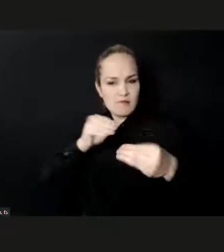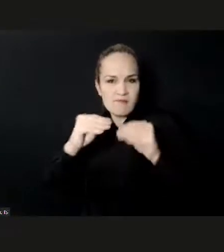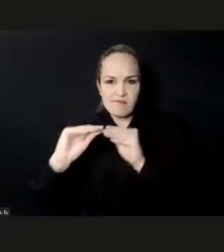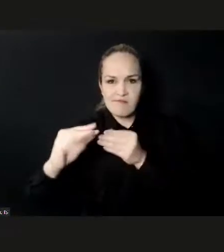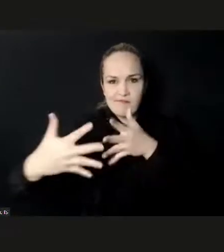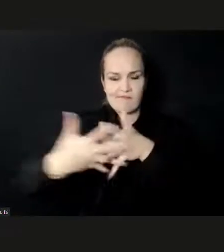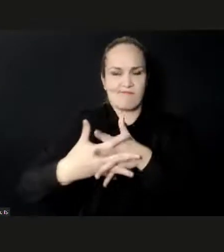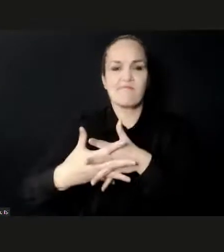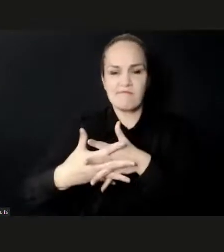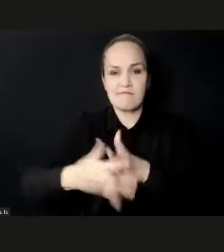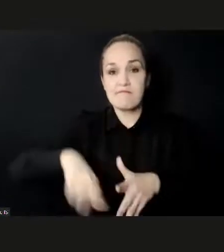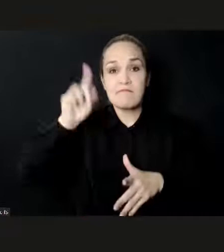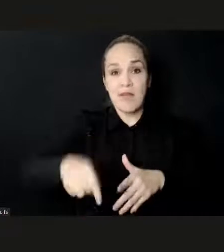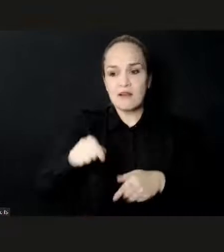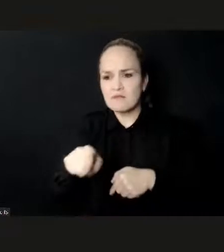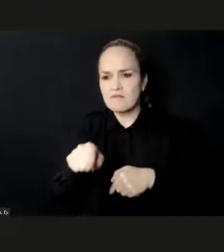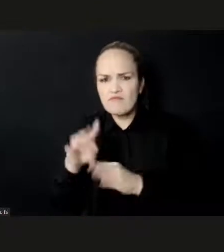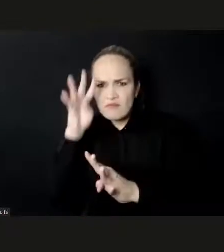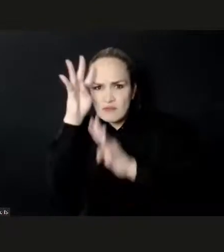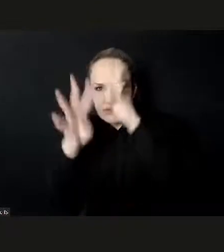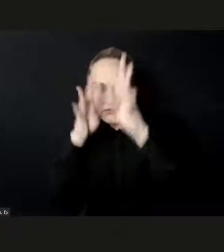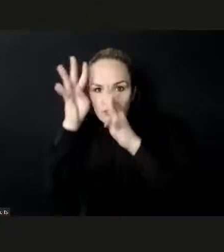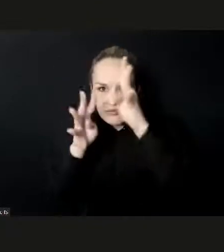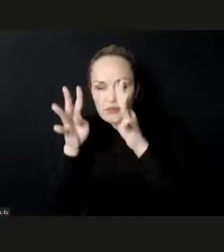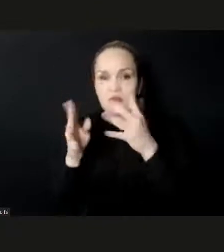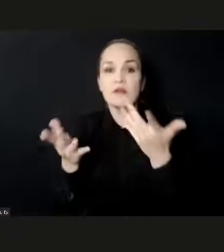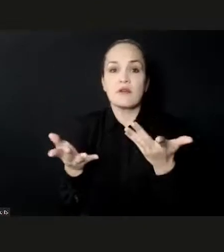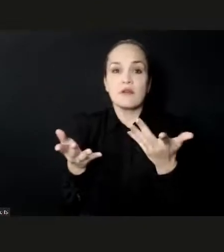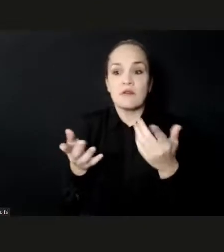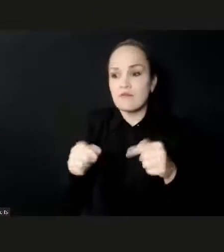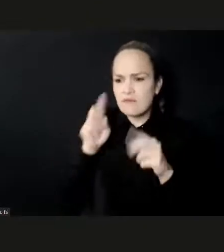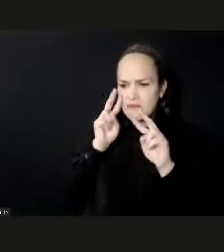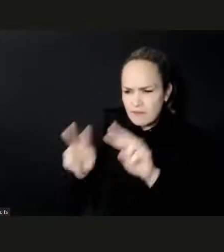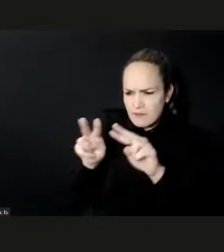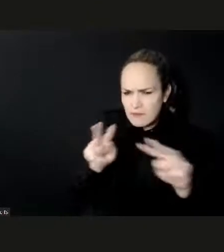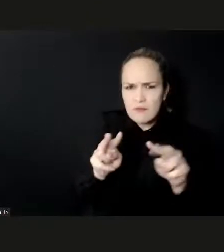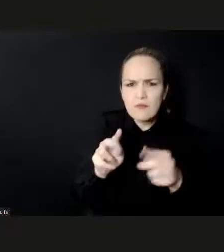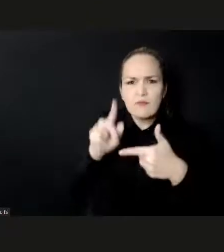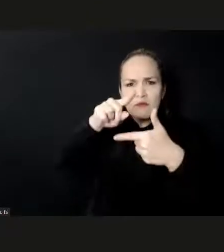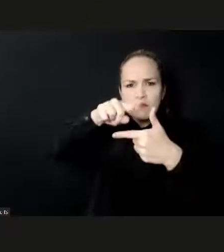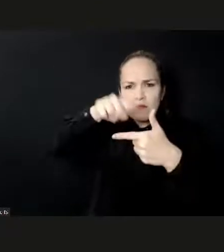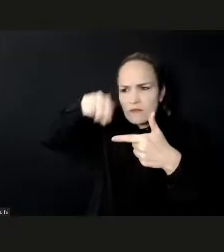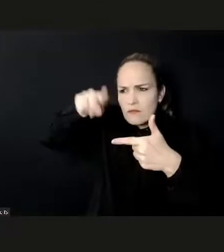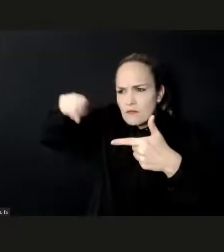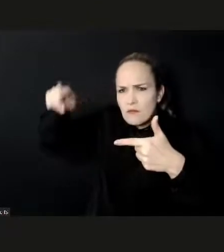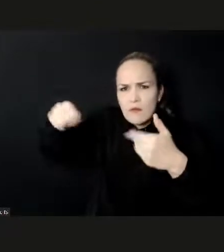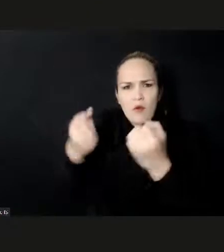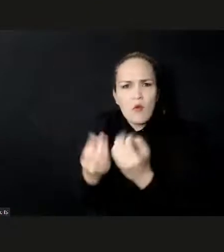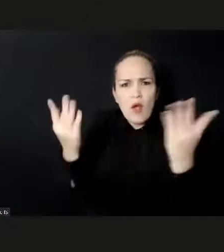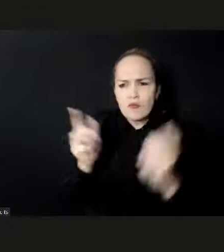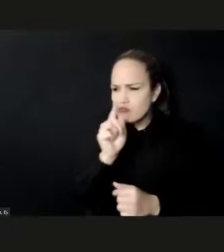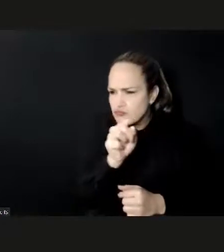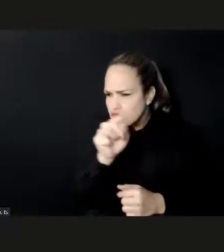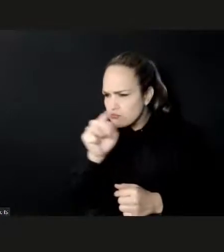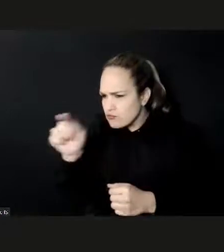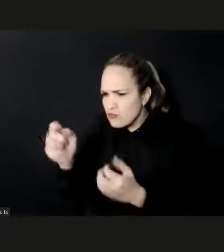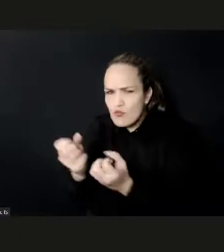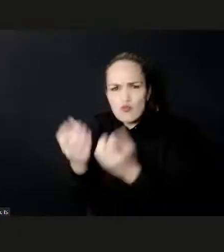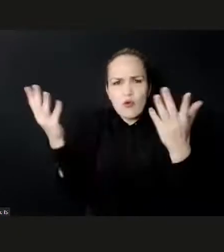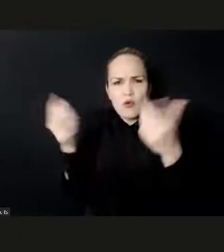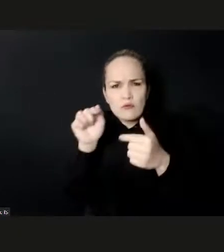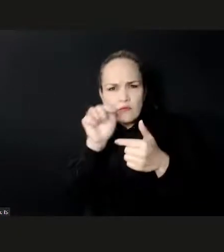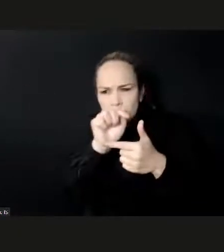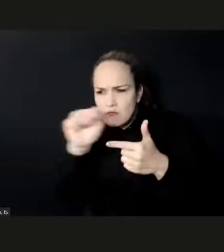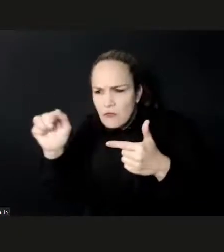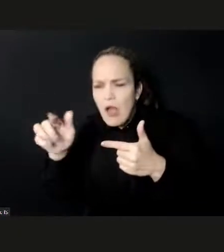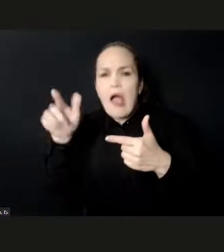industrial clusters, incubators, accelerators, and spin-off processes. UNIDO has supported the growth